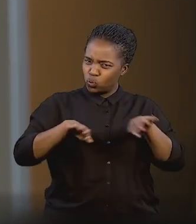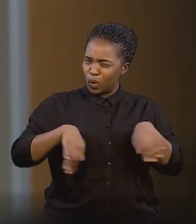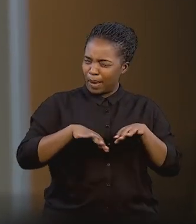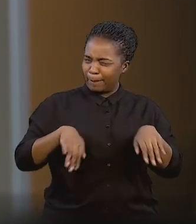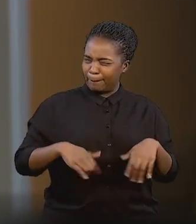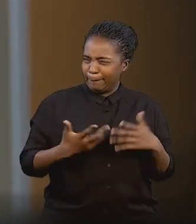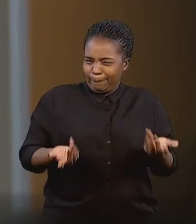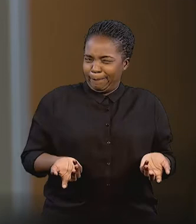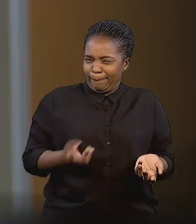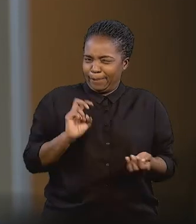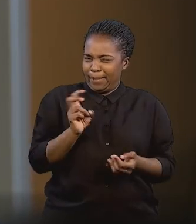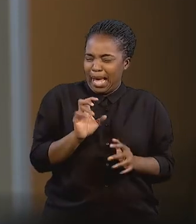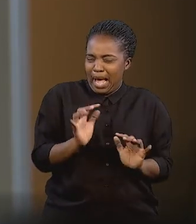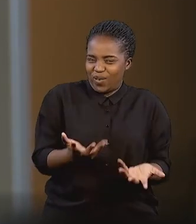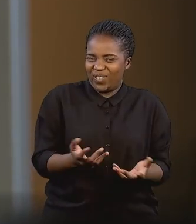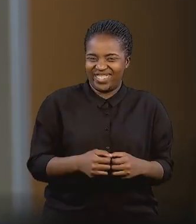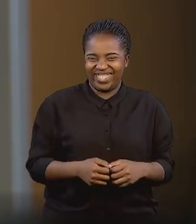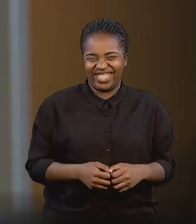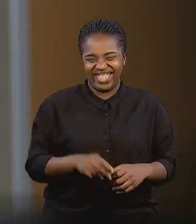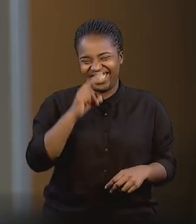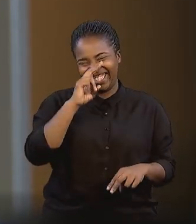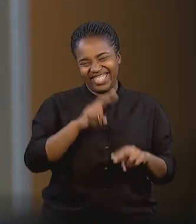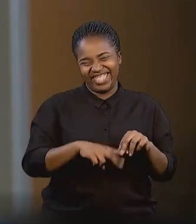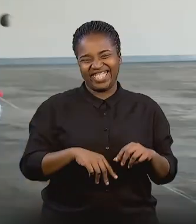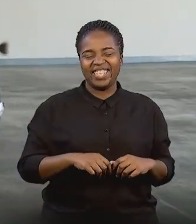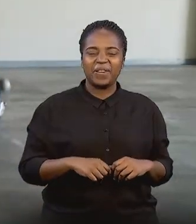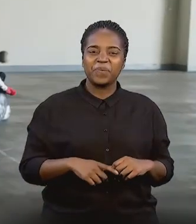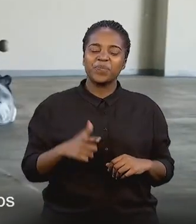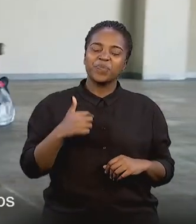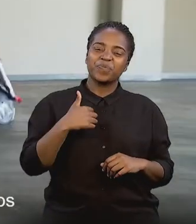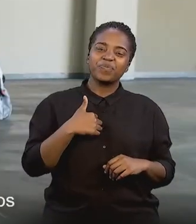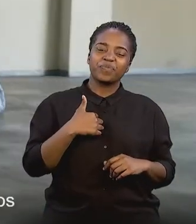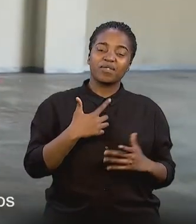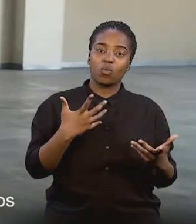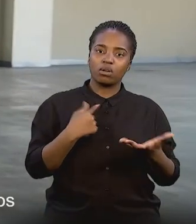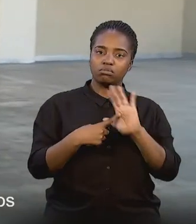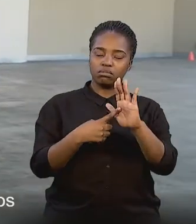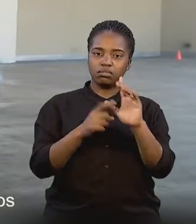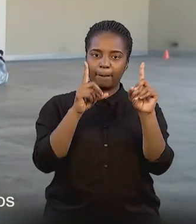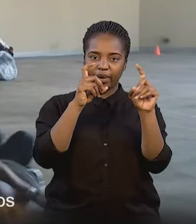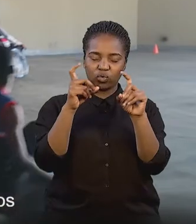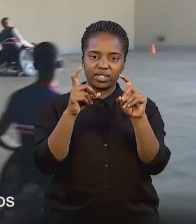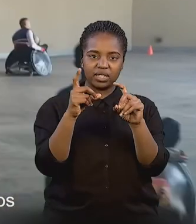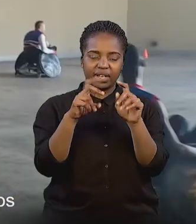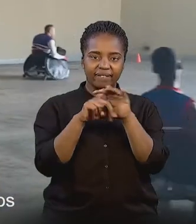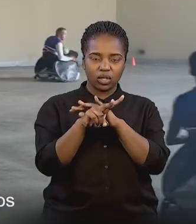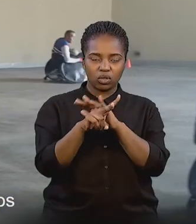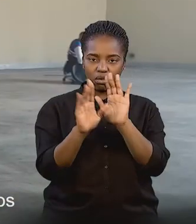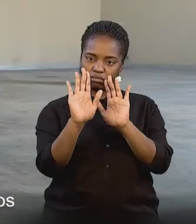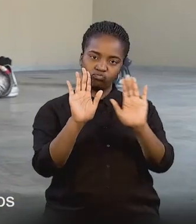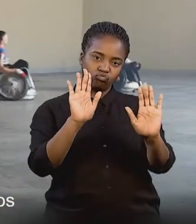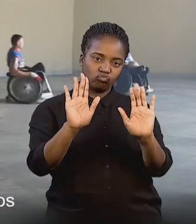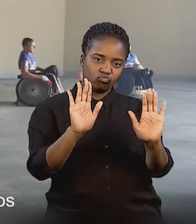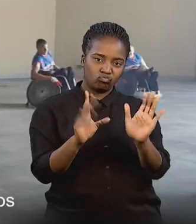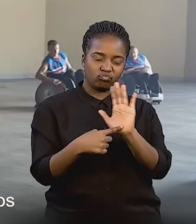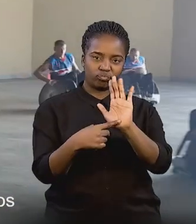still swim, because I'm on a wheelchair. It's actually quite funny. I find that showing them pictures and videos of